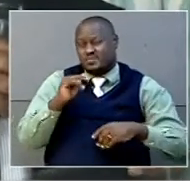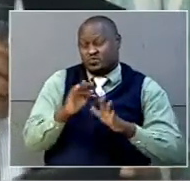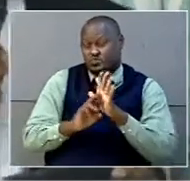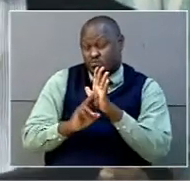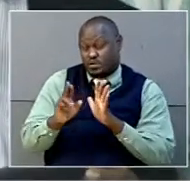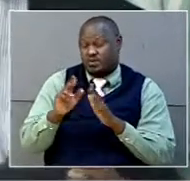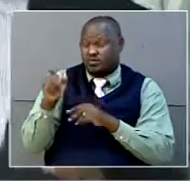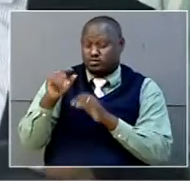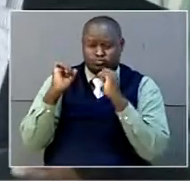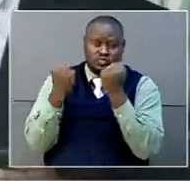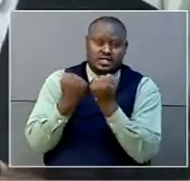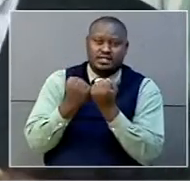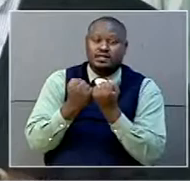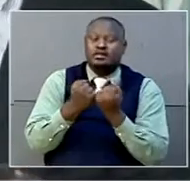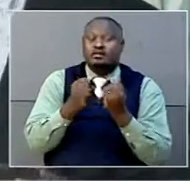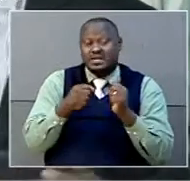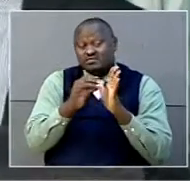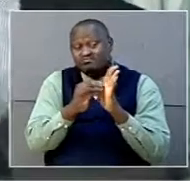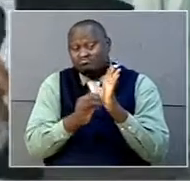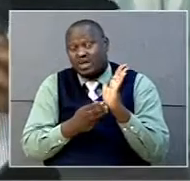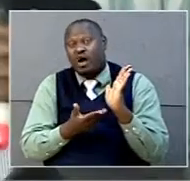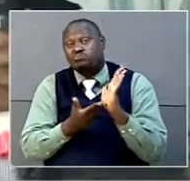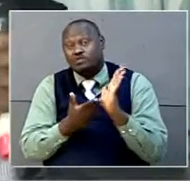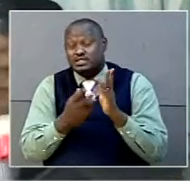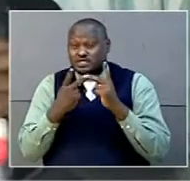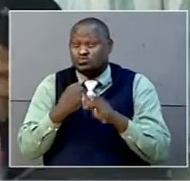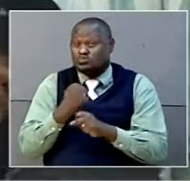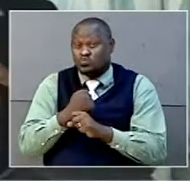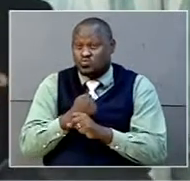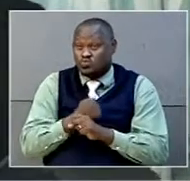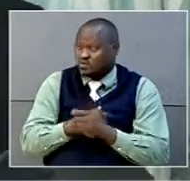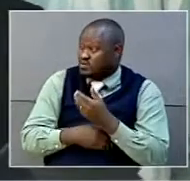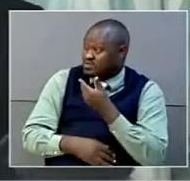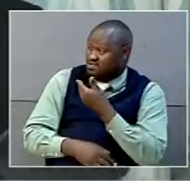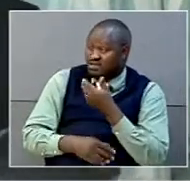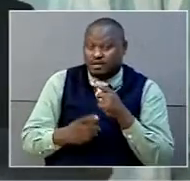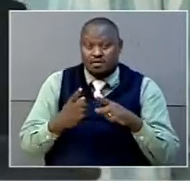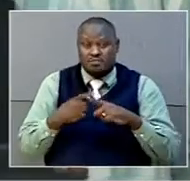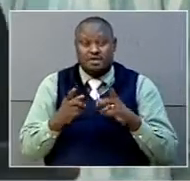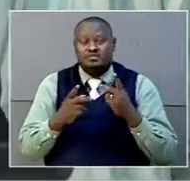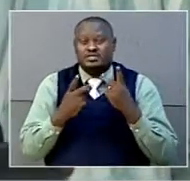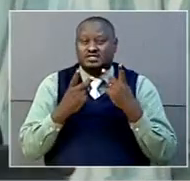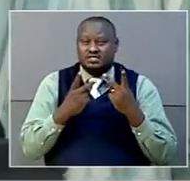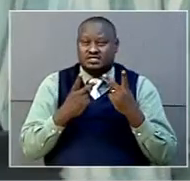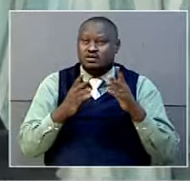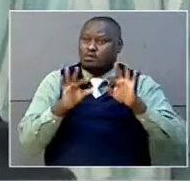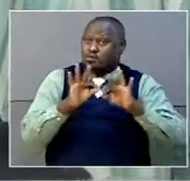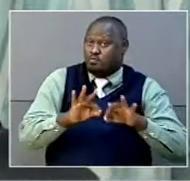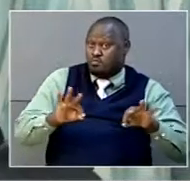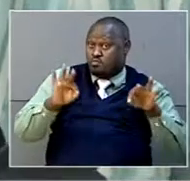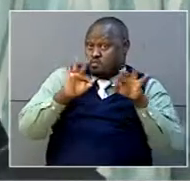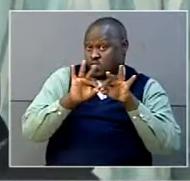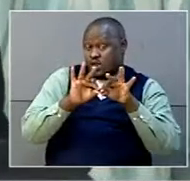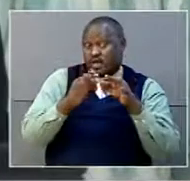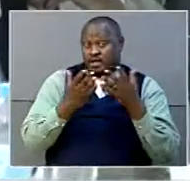don't feel like they have been punished. But anyway, the guidelines are telling us that the custodial should be a last